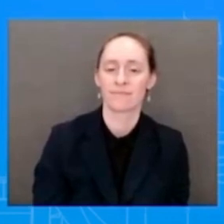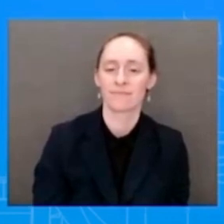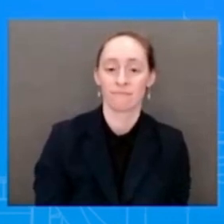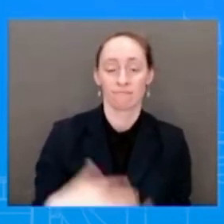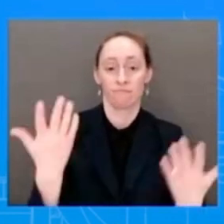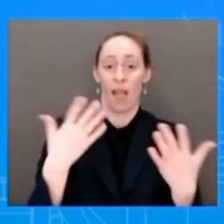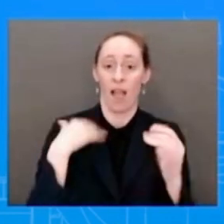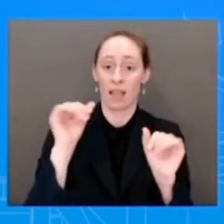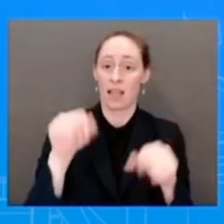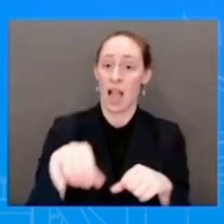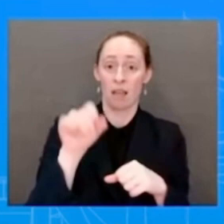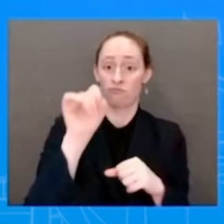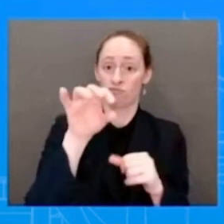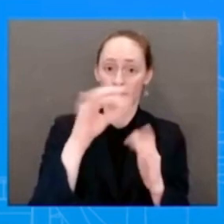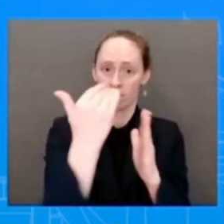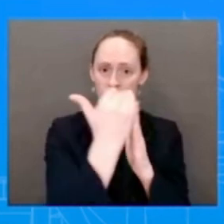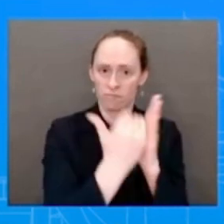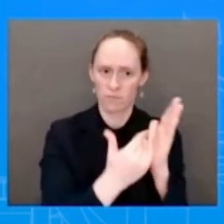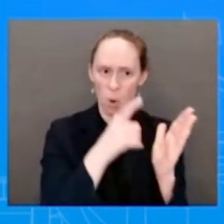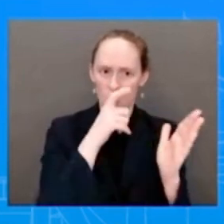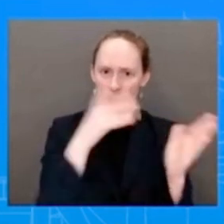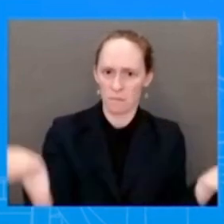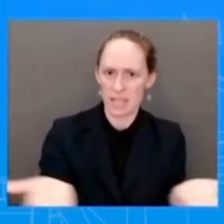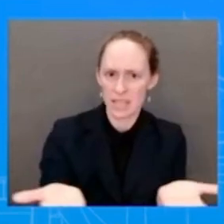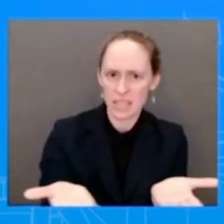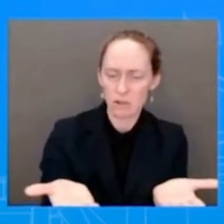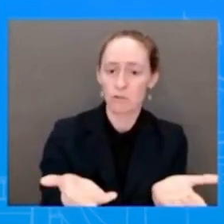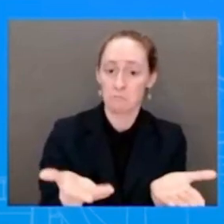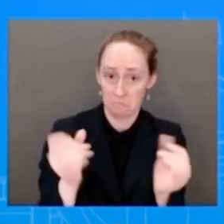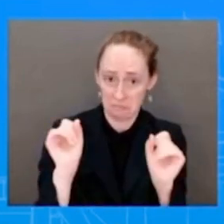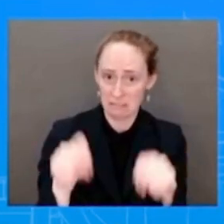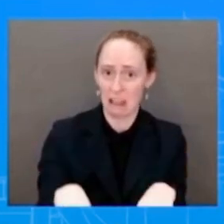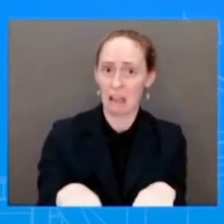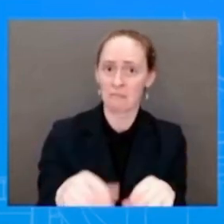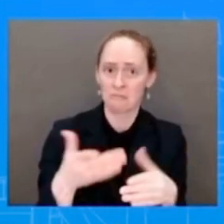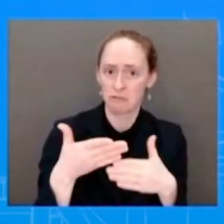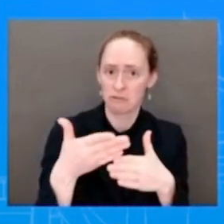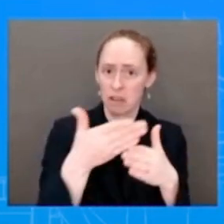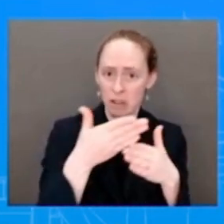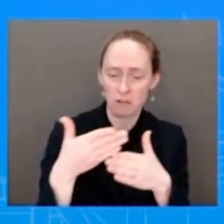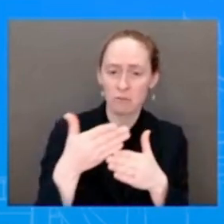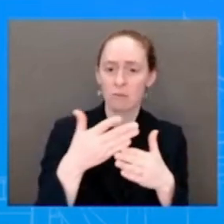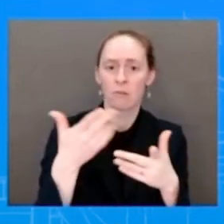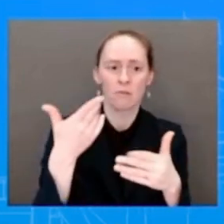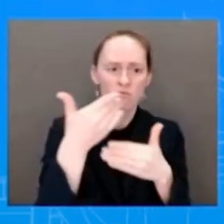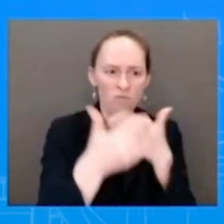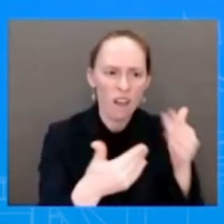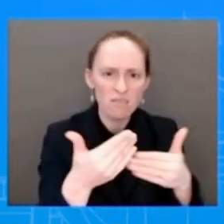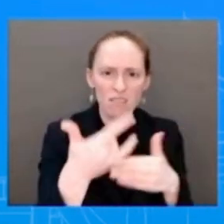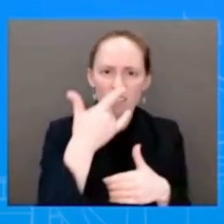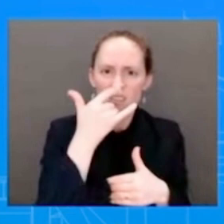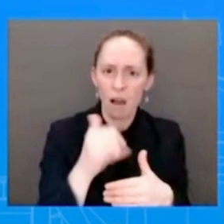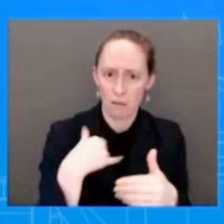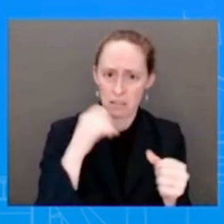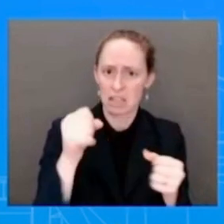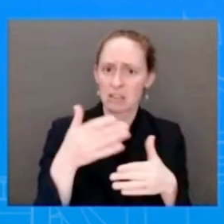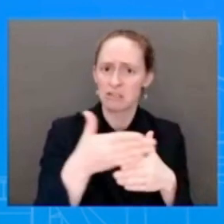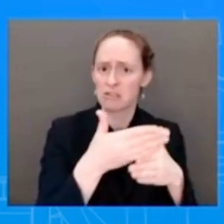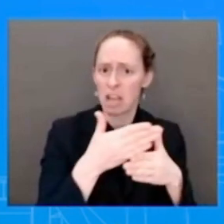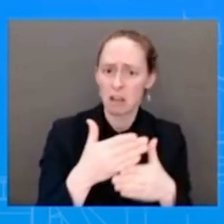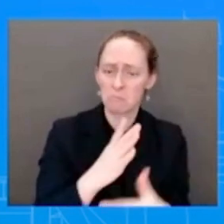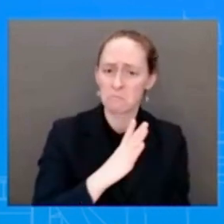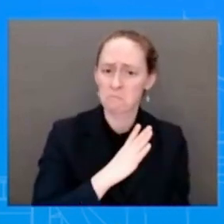they are certainly involved in this process, this next state of legislation process. Representative